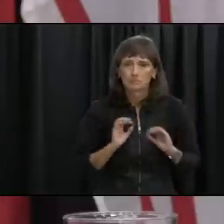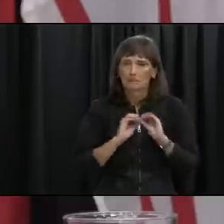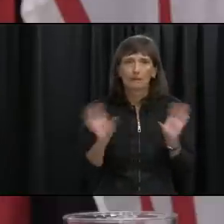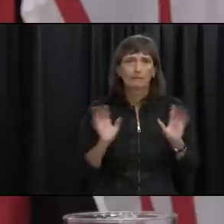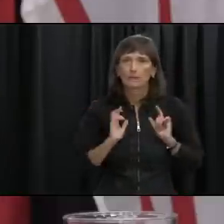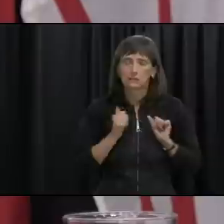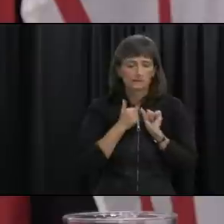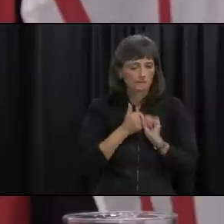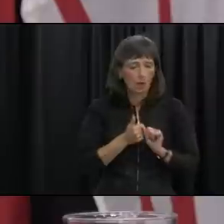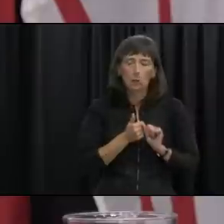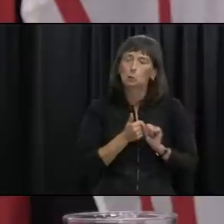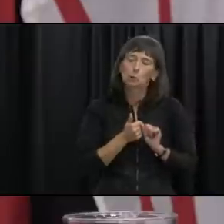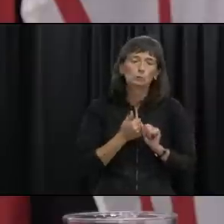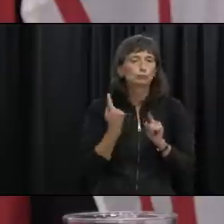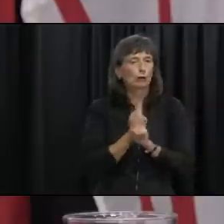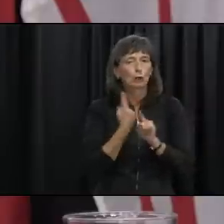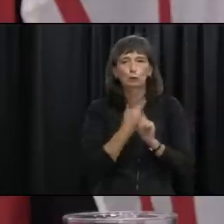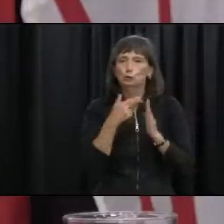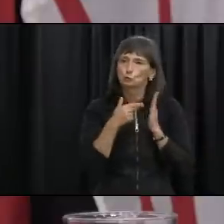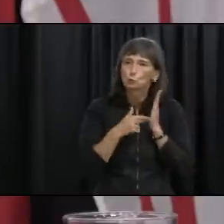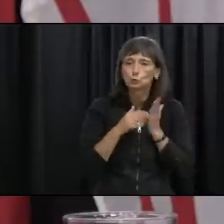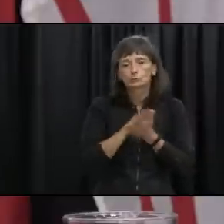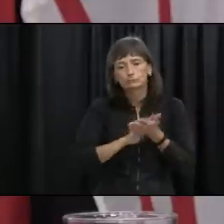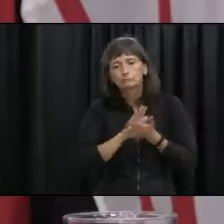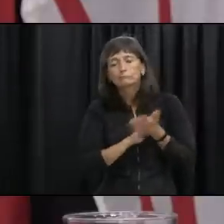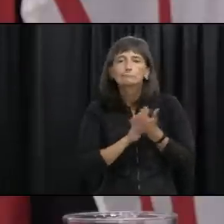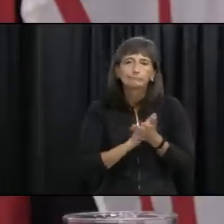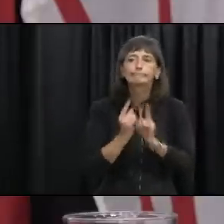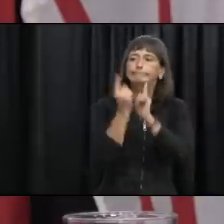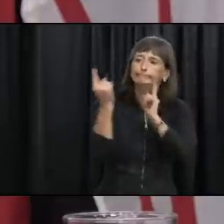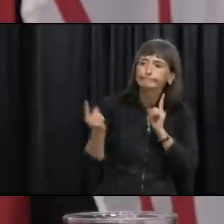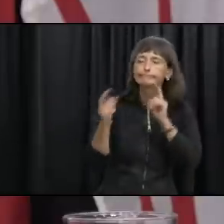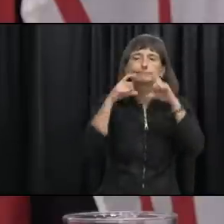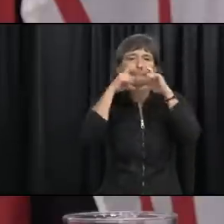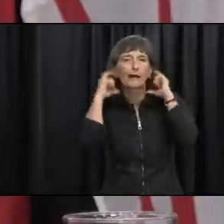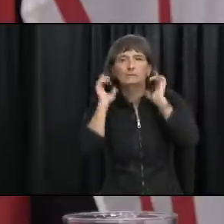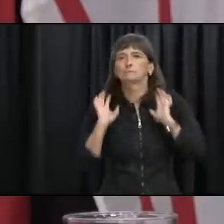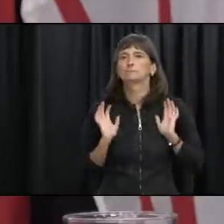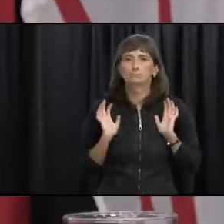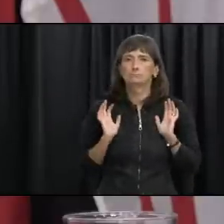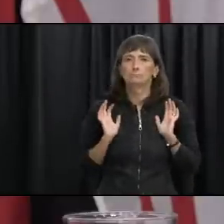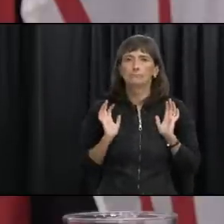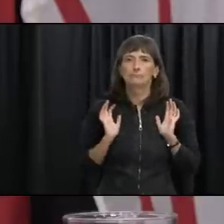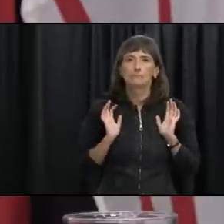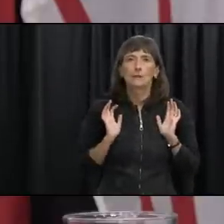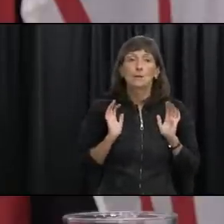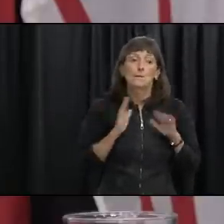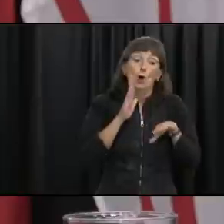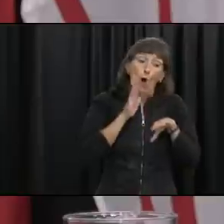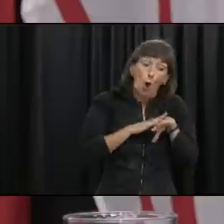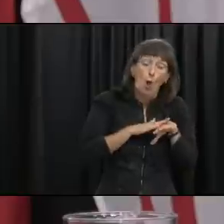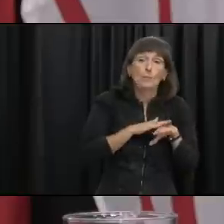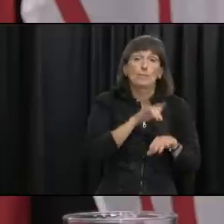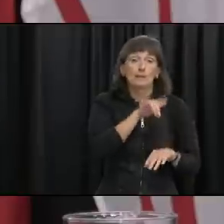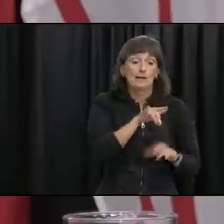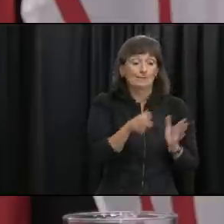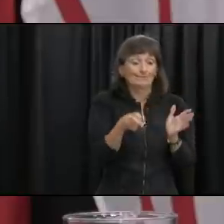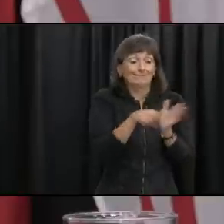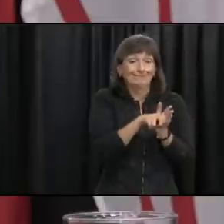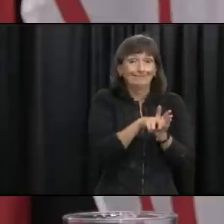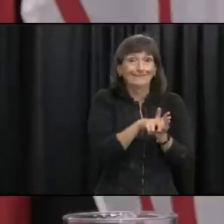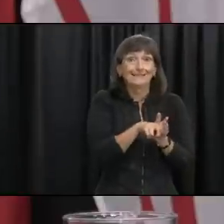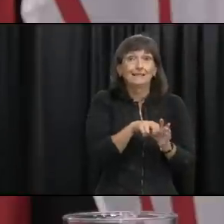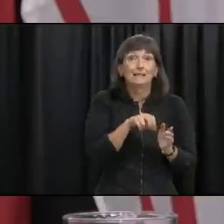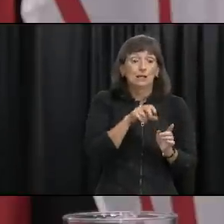except follow common sense hygiene public health guidelines those people who were on the plane uh